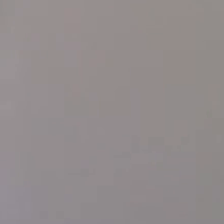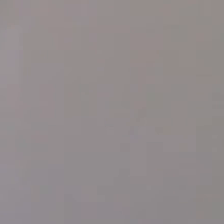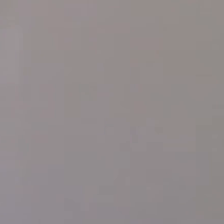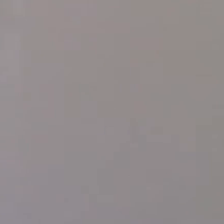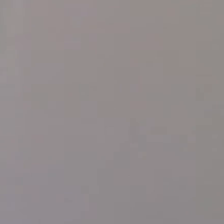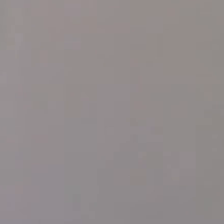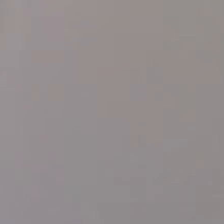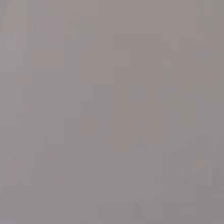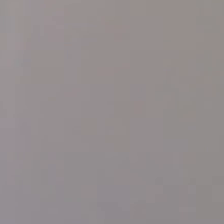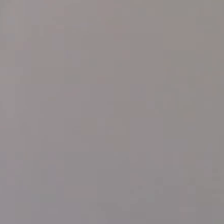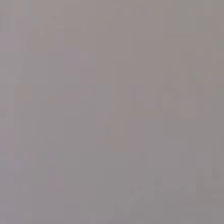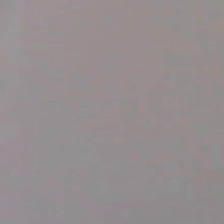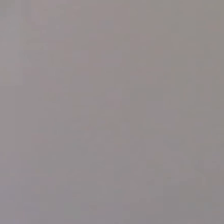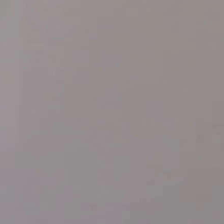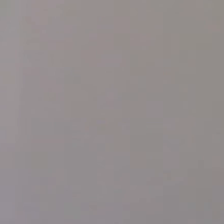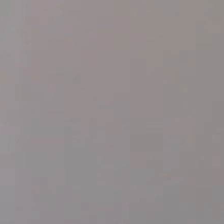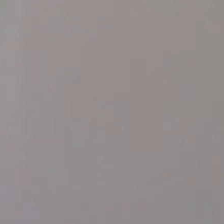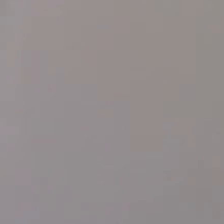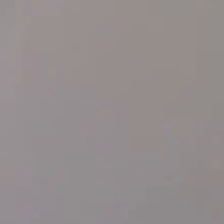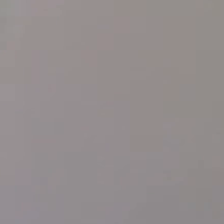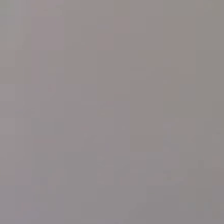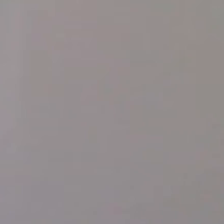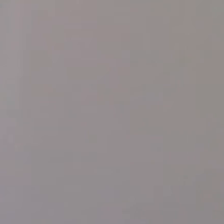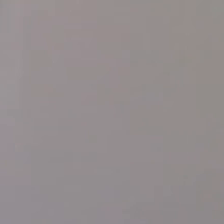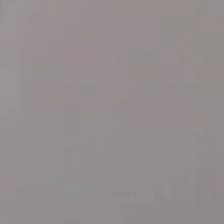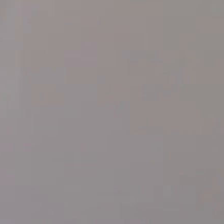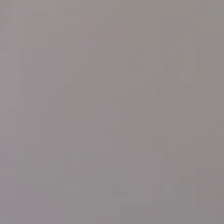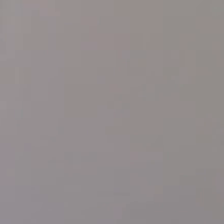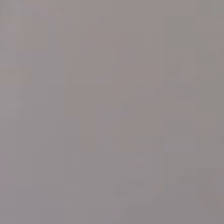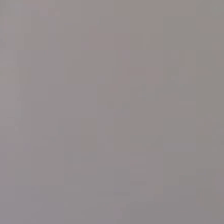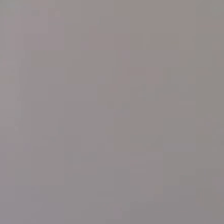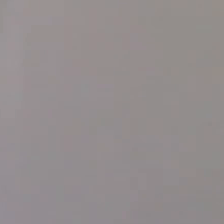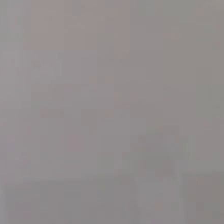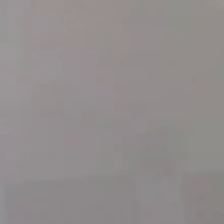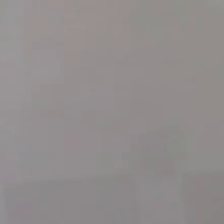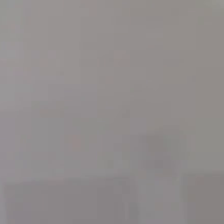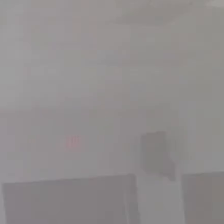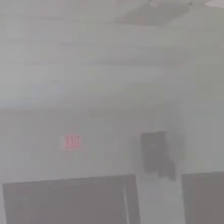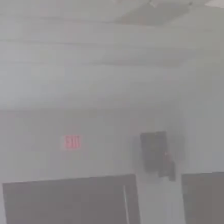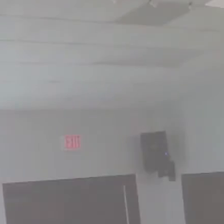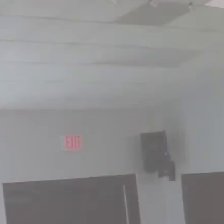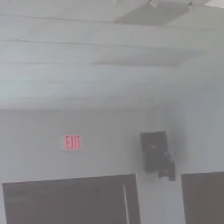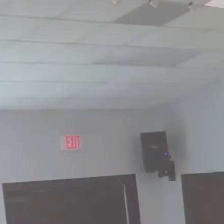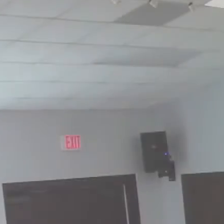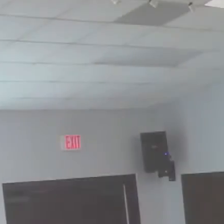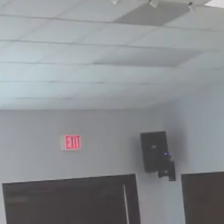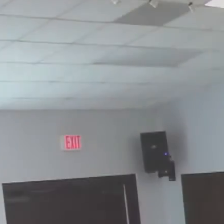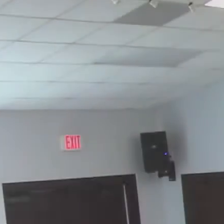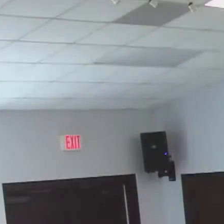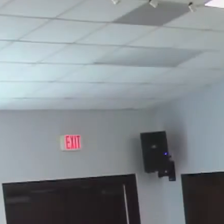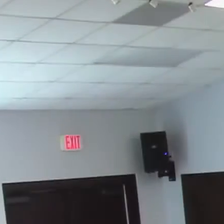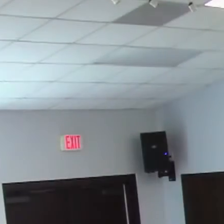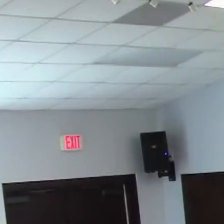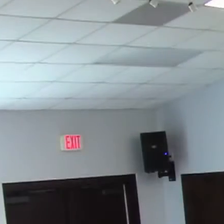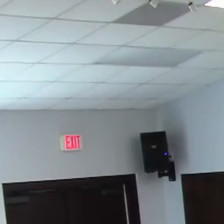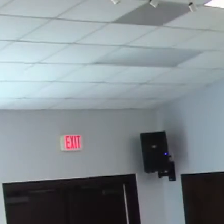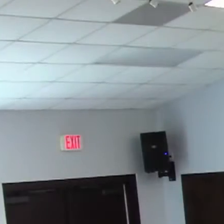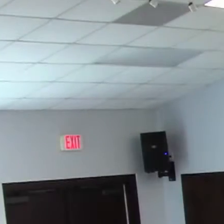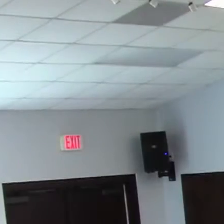Trevor, before you sit down, come on up, come on up. Note and face.